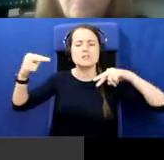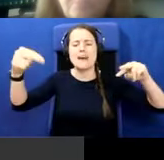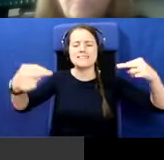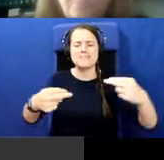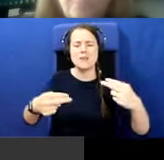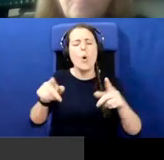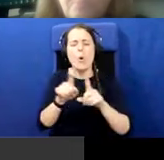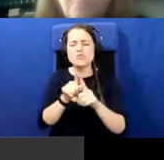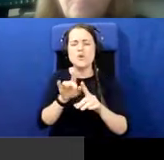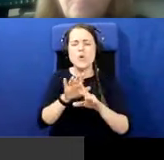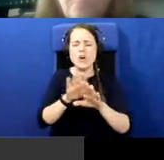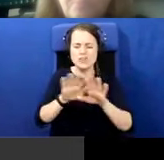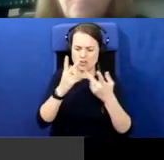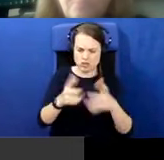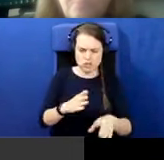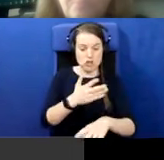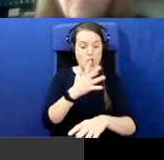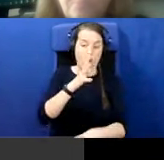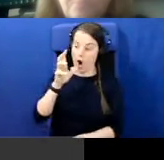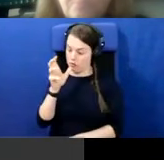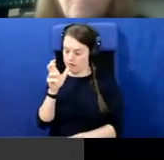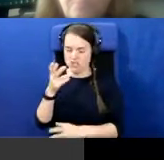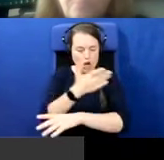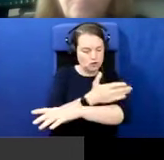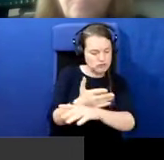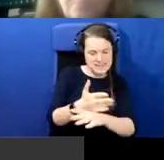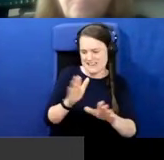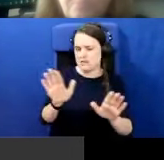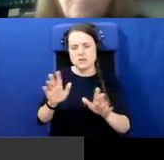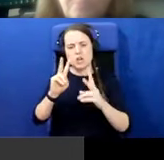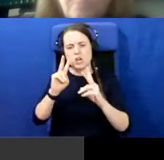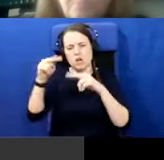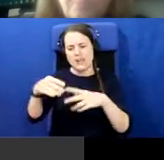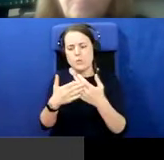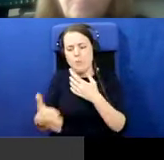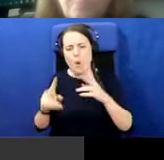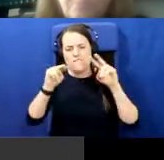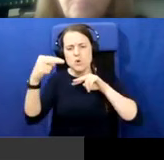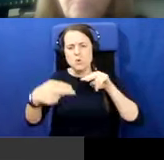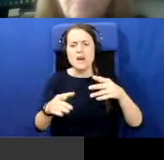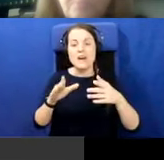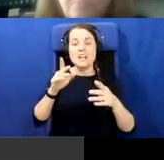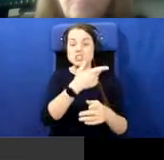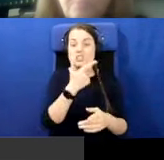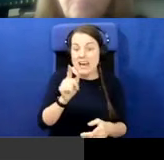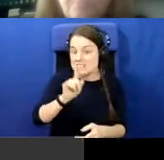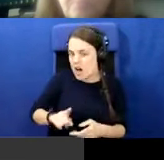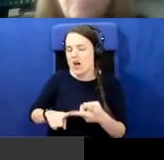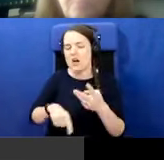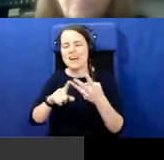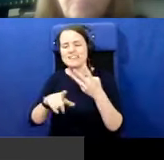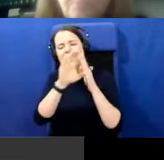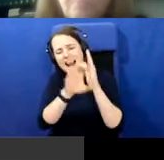and to look as, as we did here today at some of the, maybe the gender aspects and the class aspects as well, because class is something that,